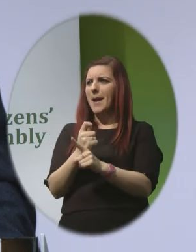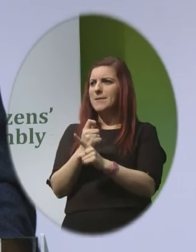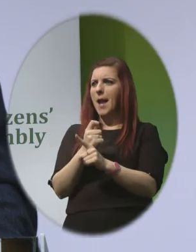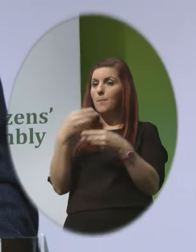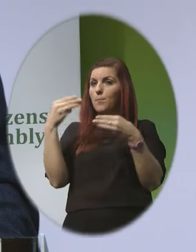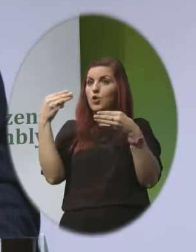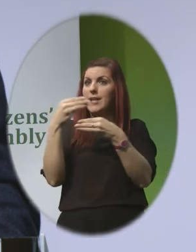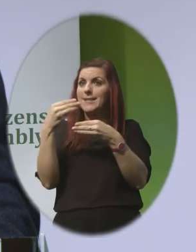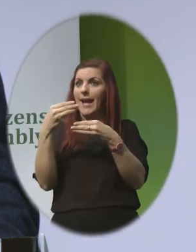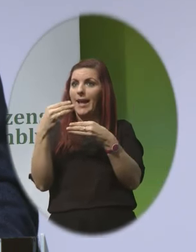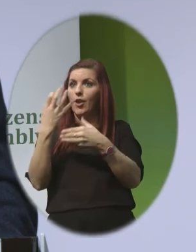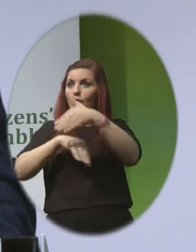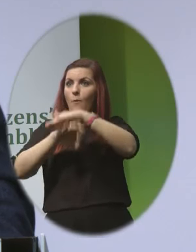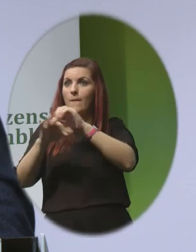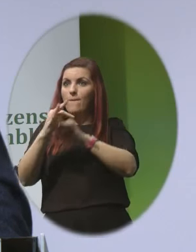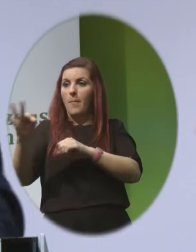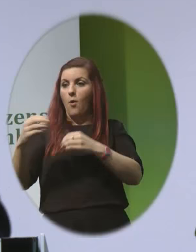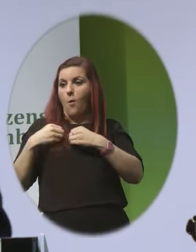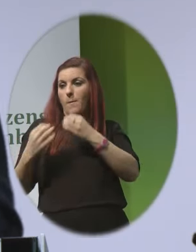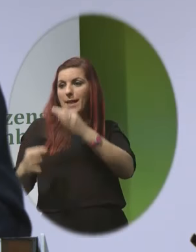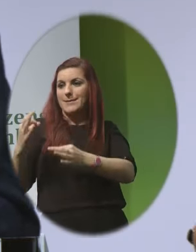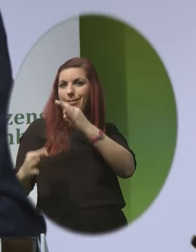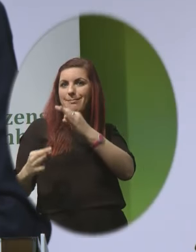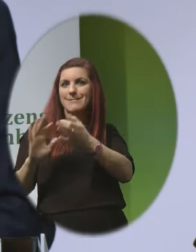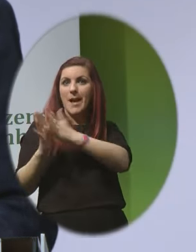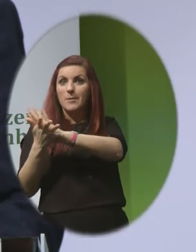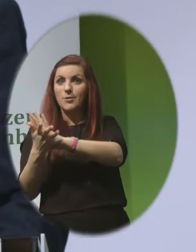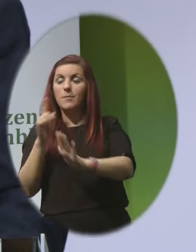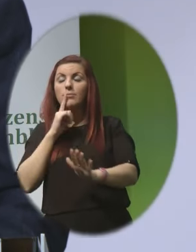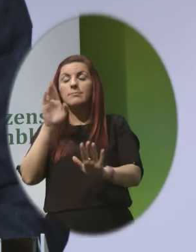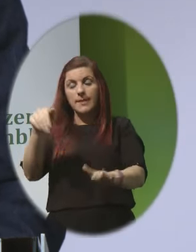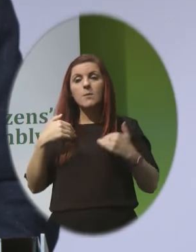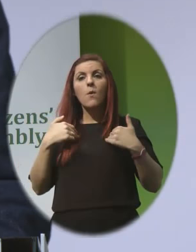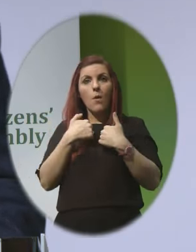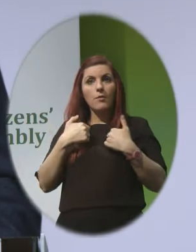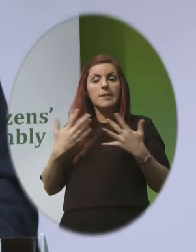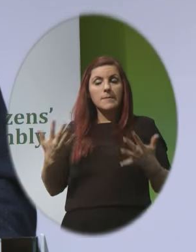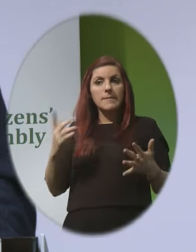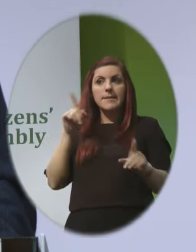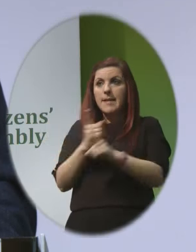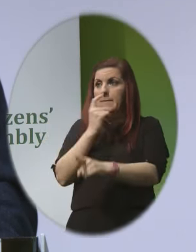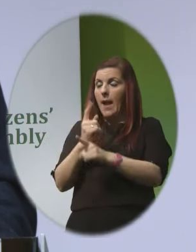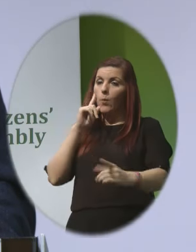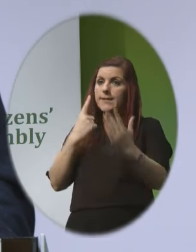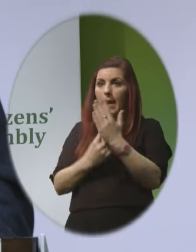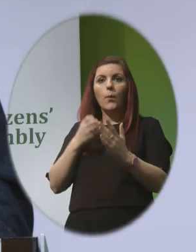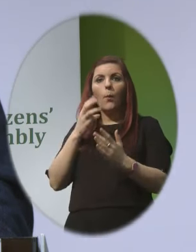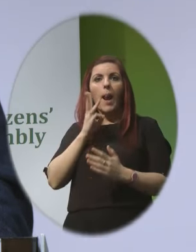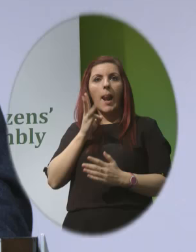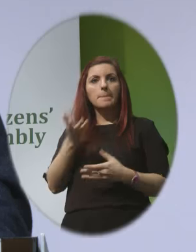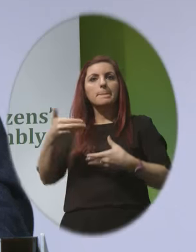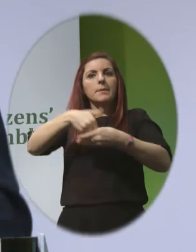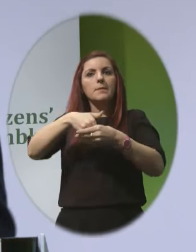from political damage Despite our reservations however, Family and Life decided to engage with the assembly in good faith